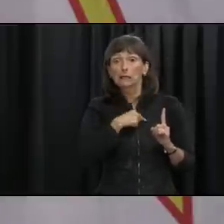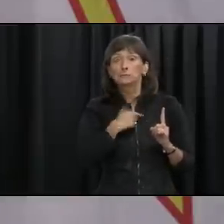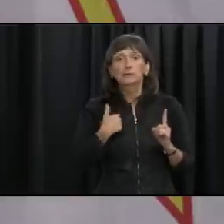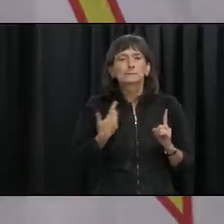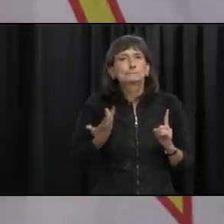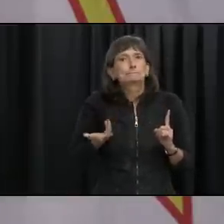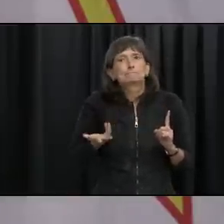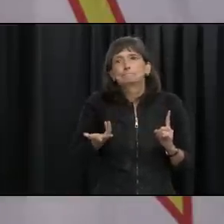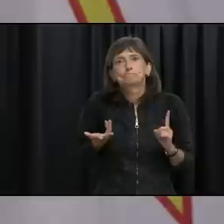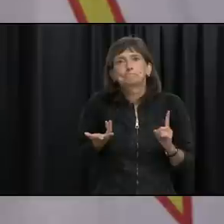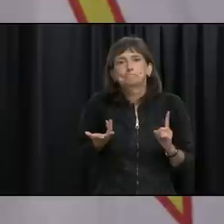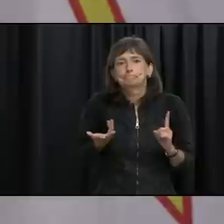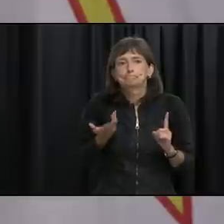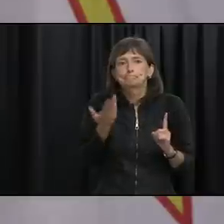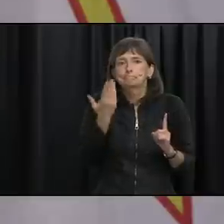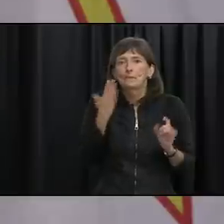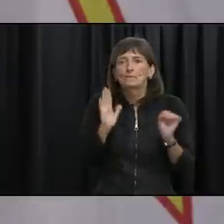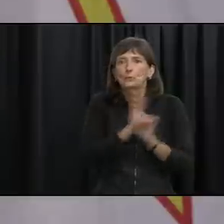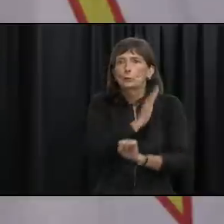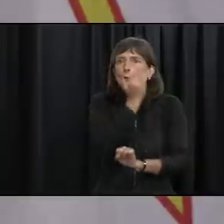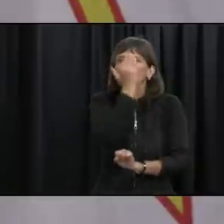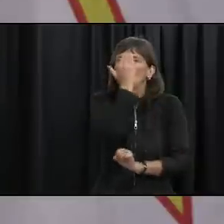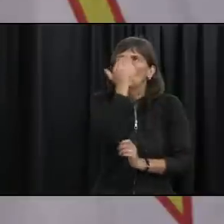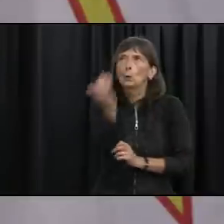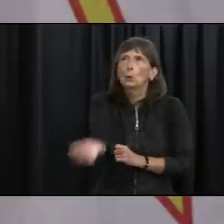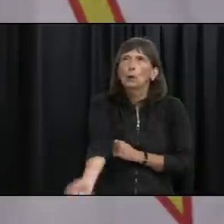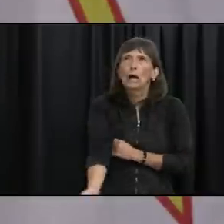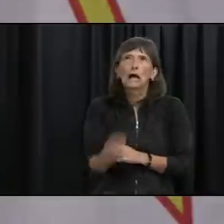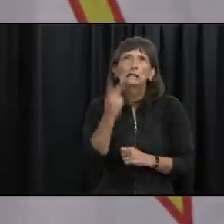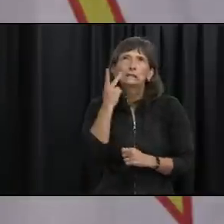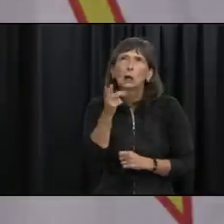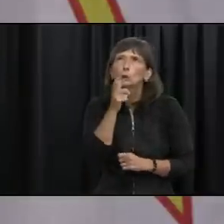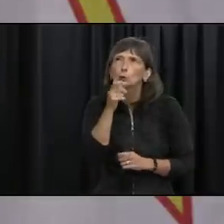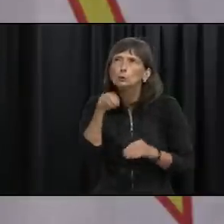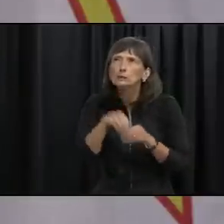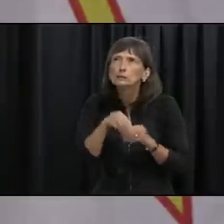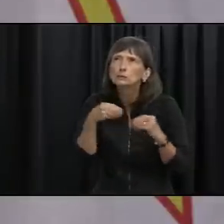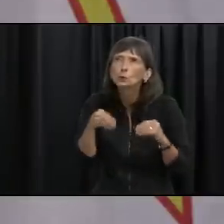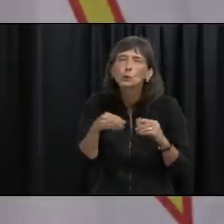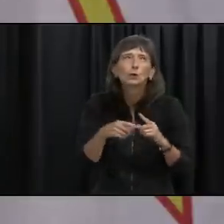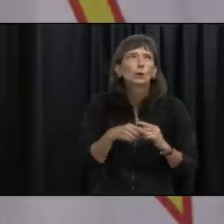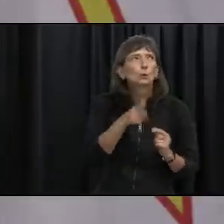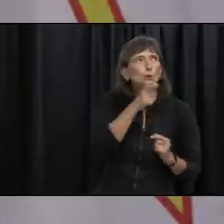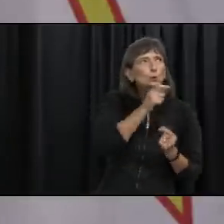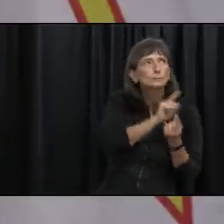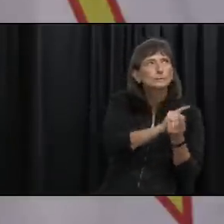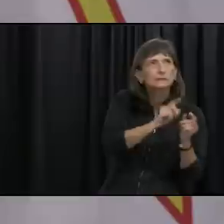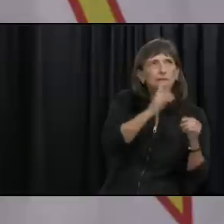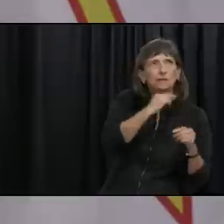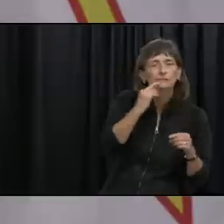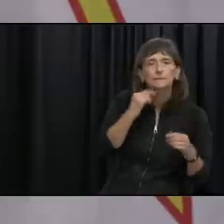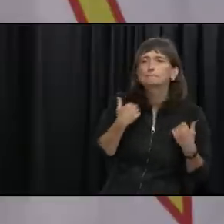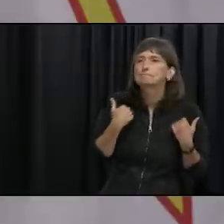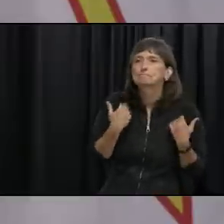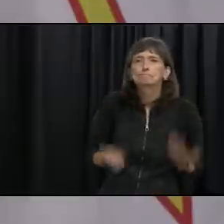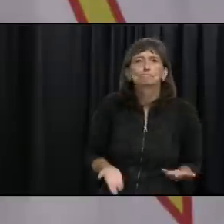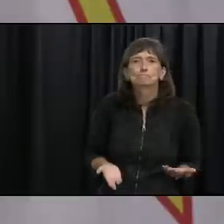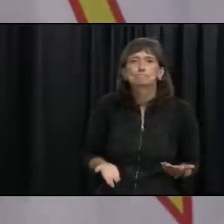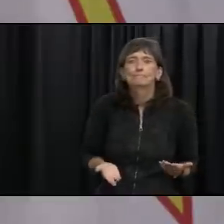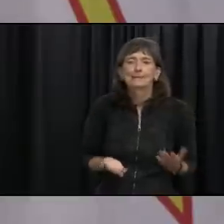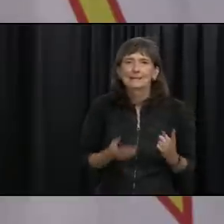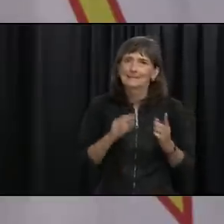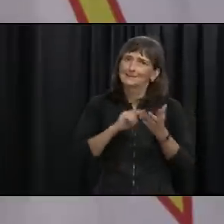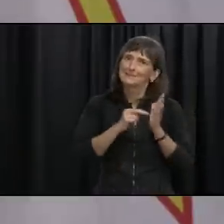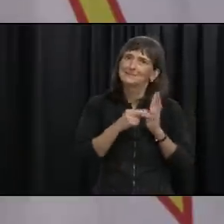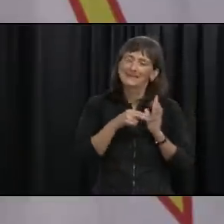really have no capacity to say oh I saw so-and-so in the store or um so we're not able to do that uh contact